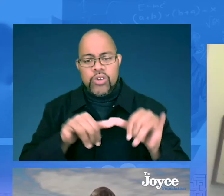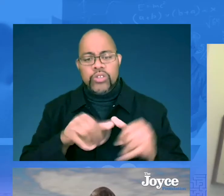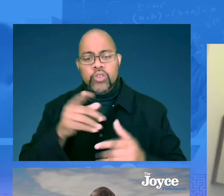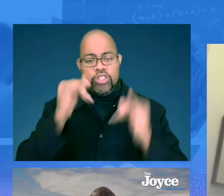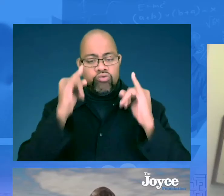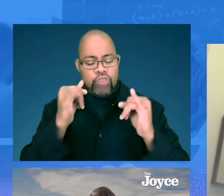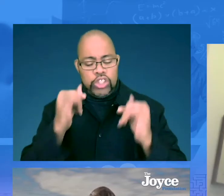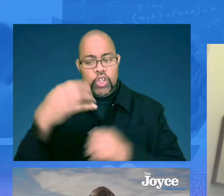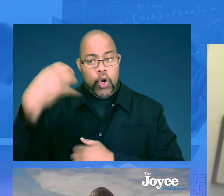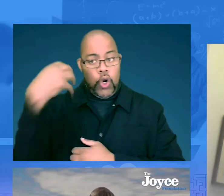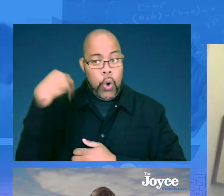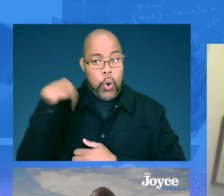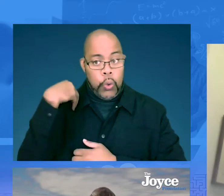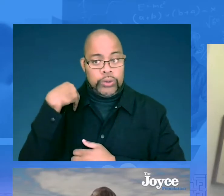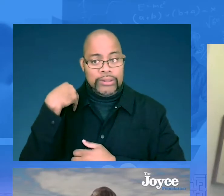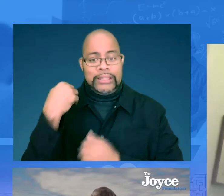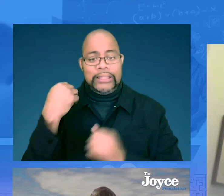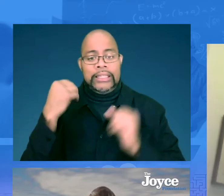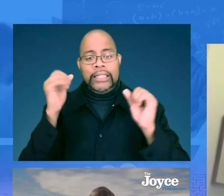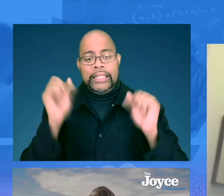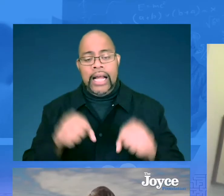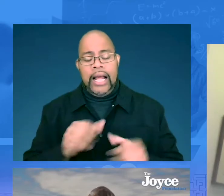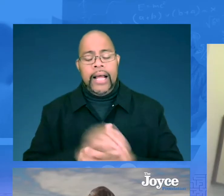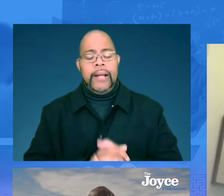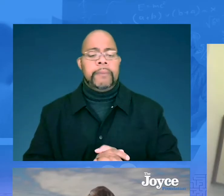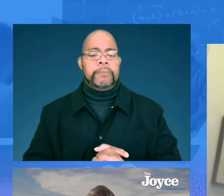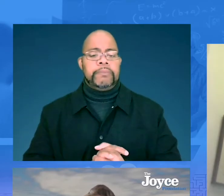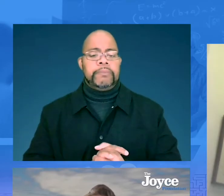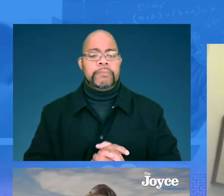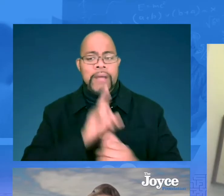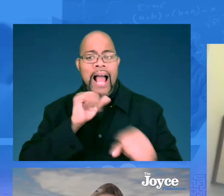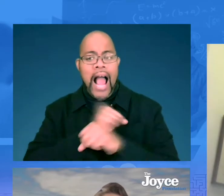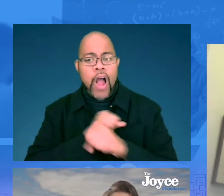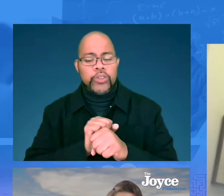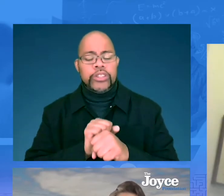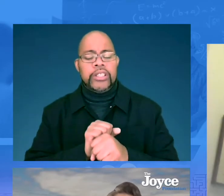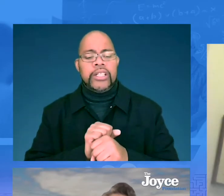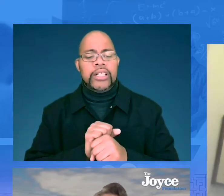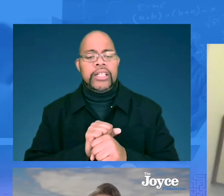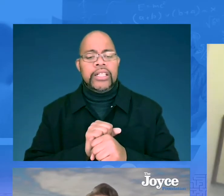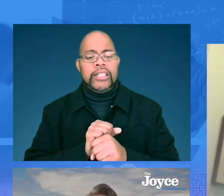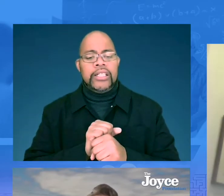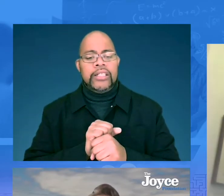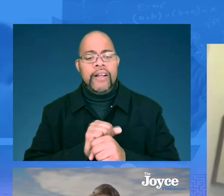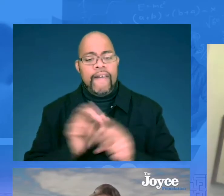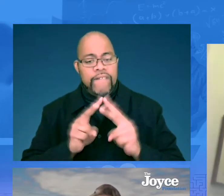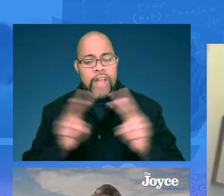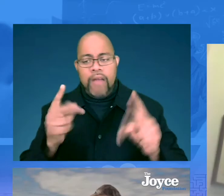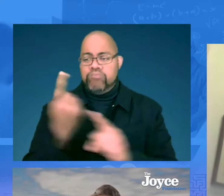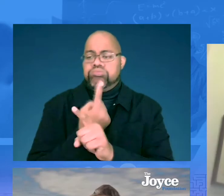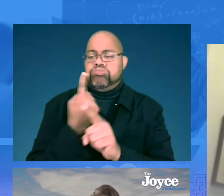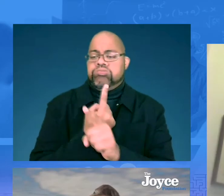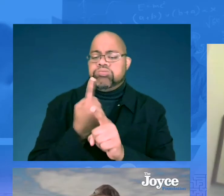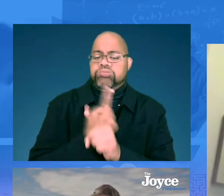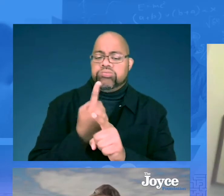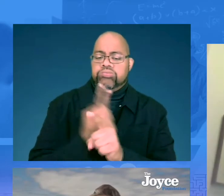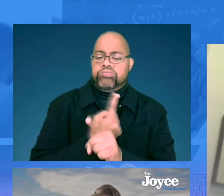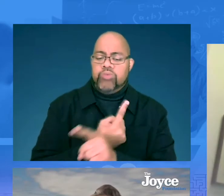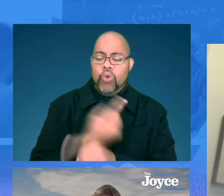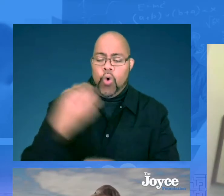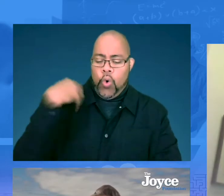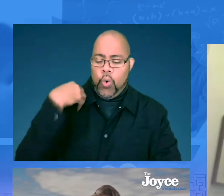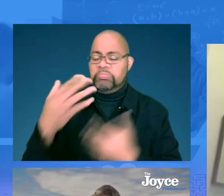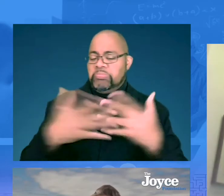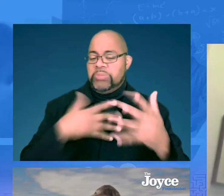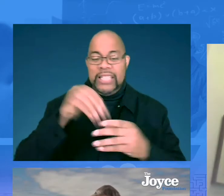to the same standards so your instructional coach can actually be a very appropriate